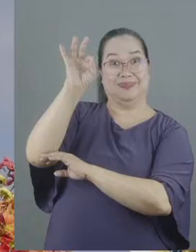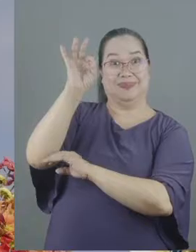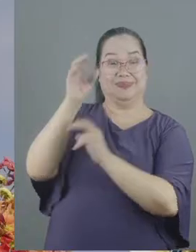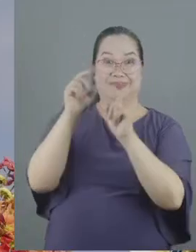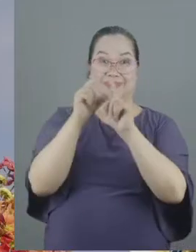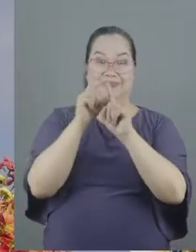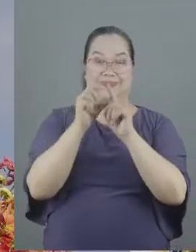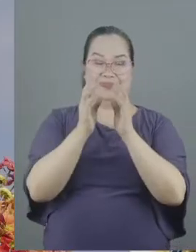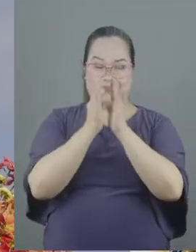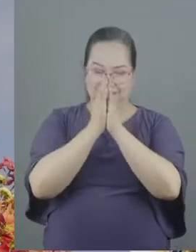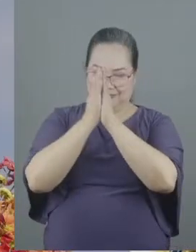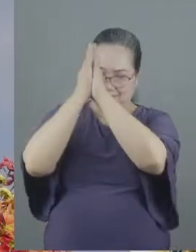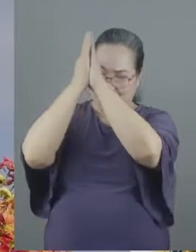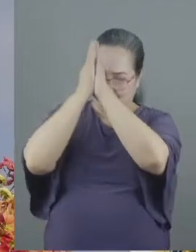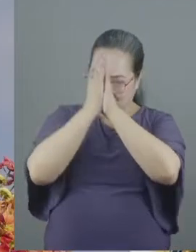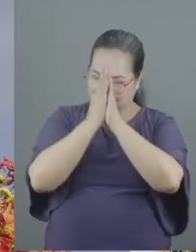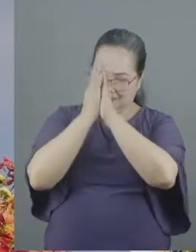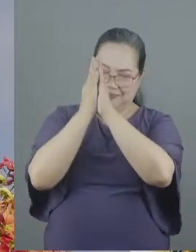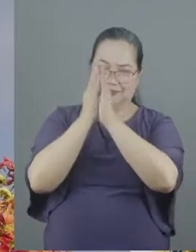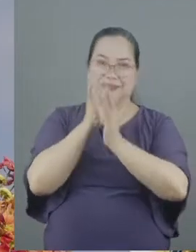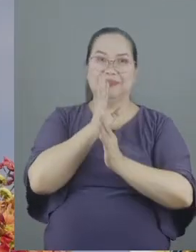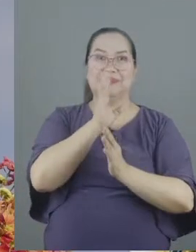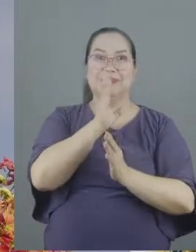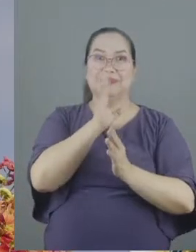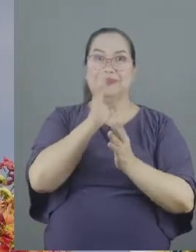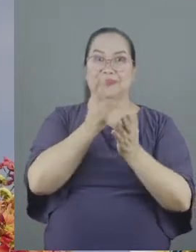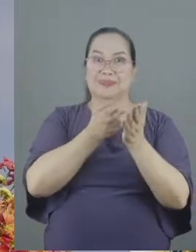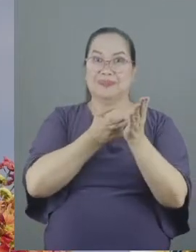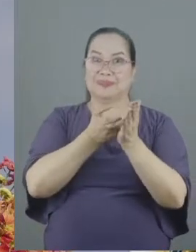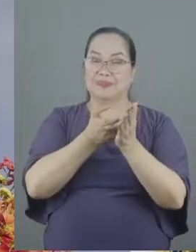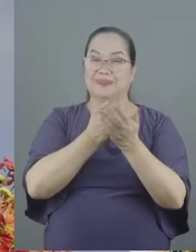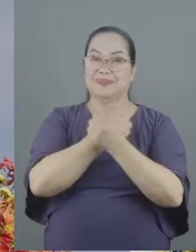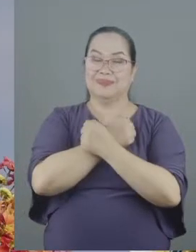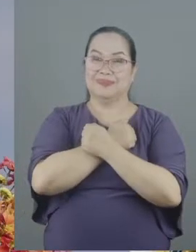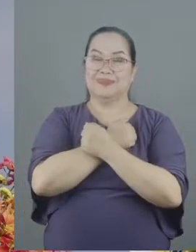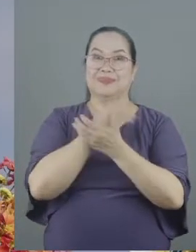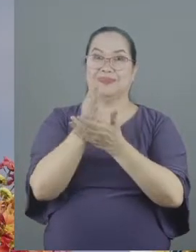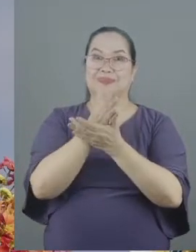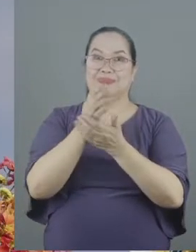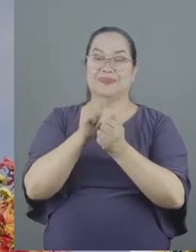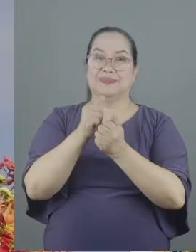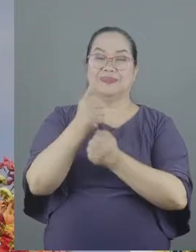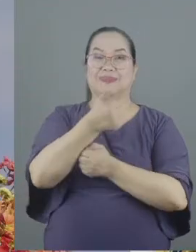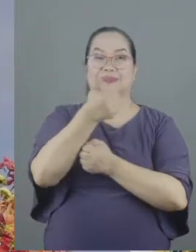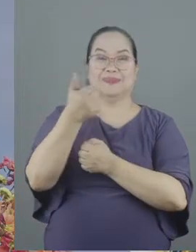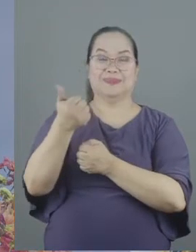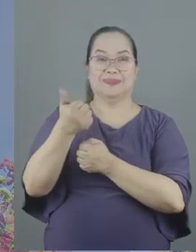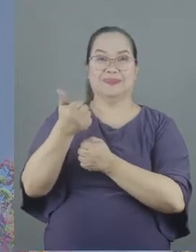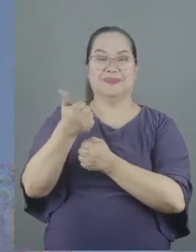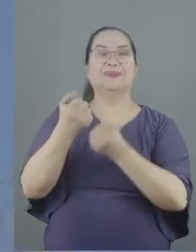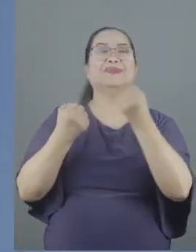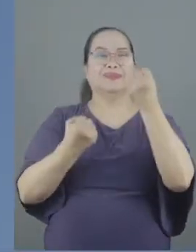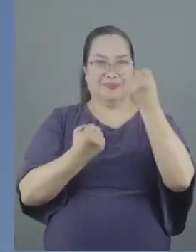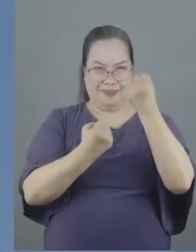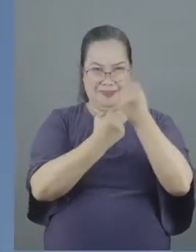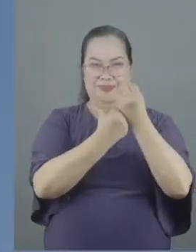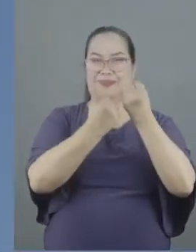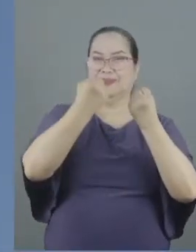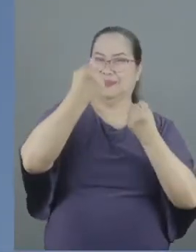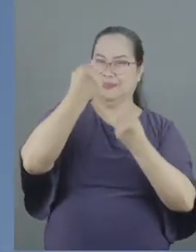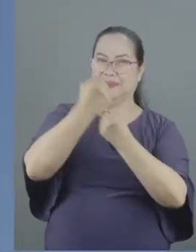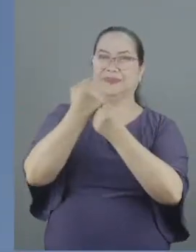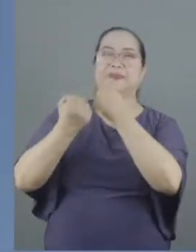and lifting up one another, speaking the truth in love, sharing what we have with one another, bearing with one another,